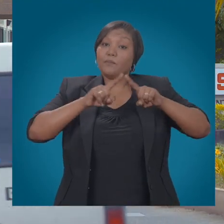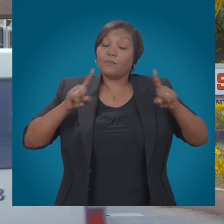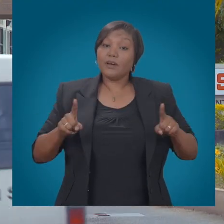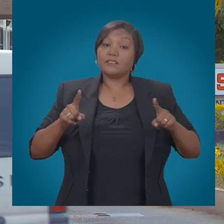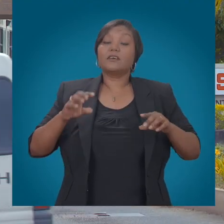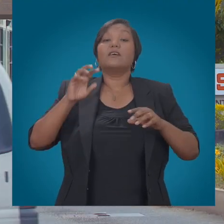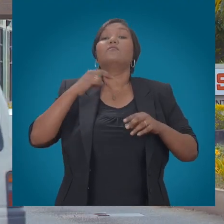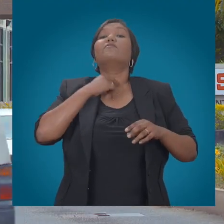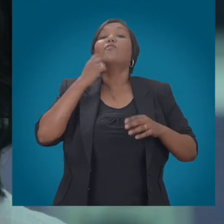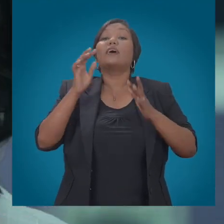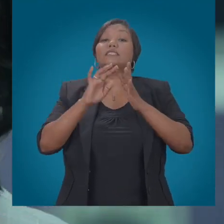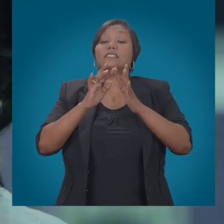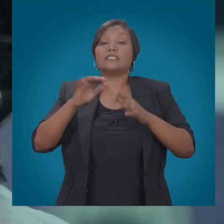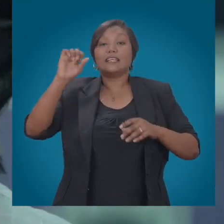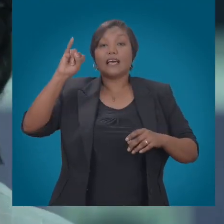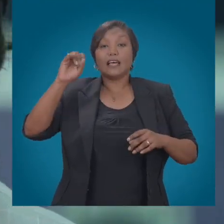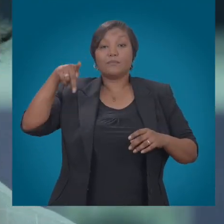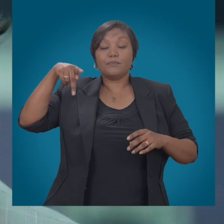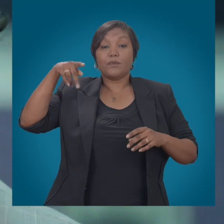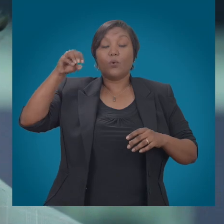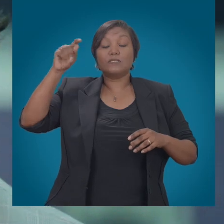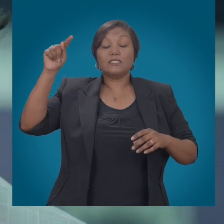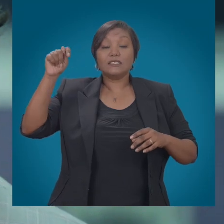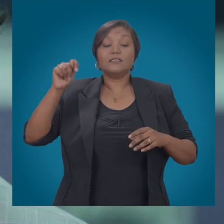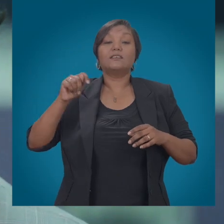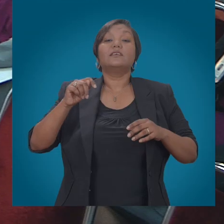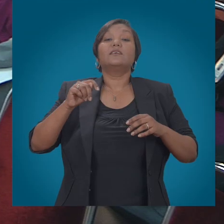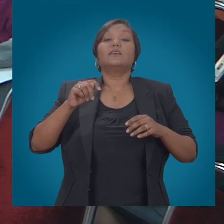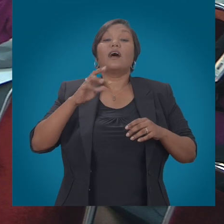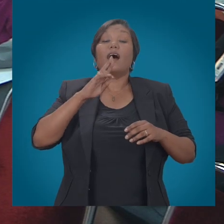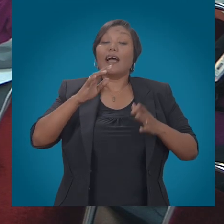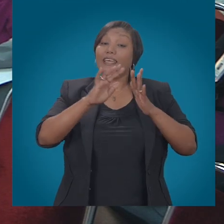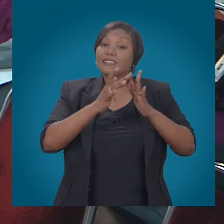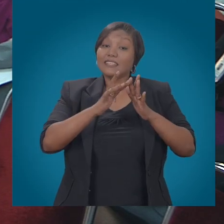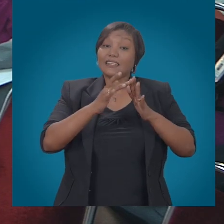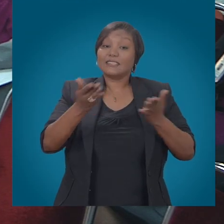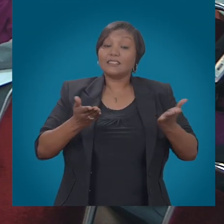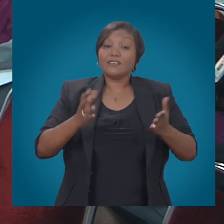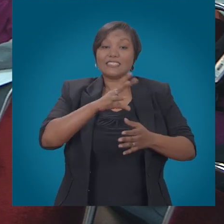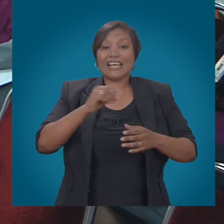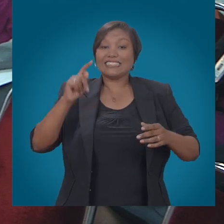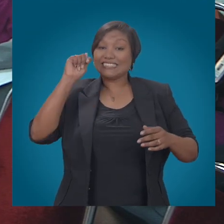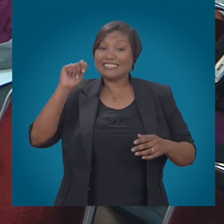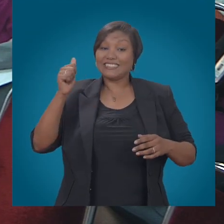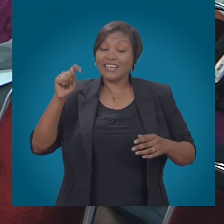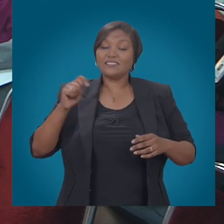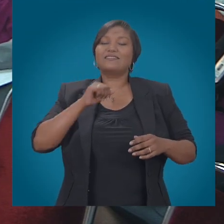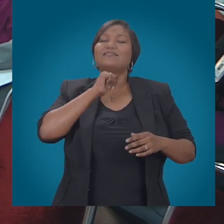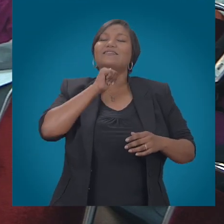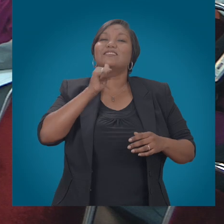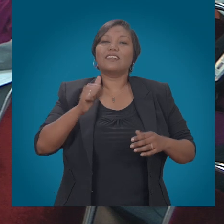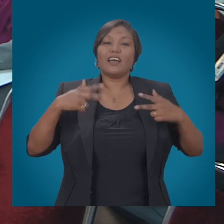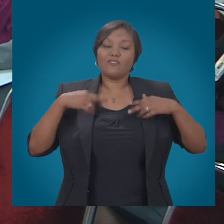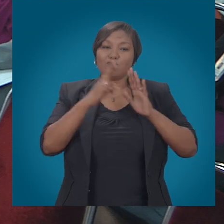services are offered over the internet and as such are considered internet services. The Telecommunications Authority of Trinidad and Tobago